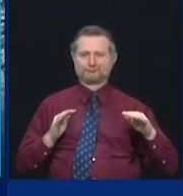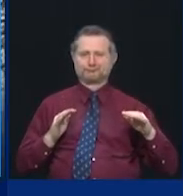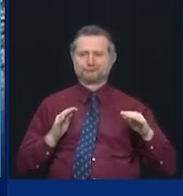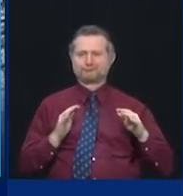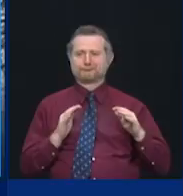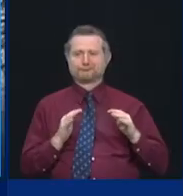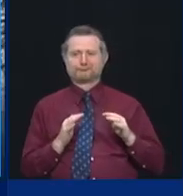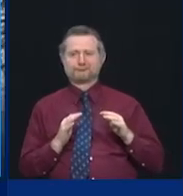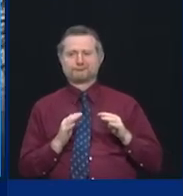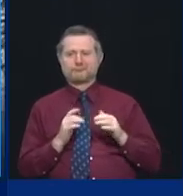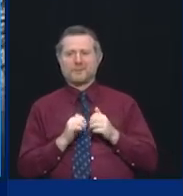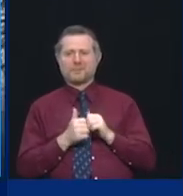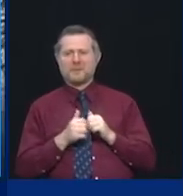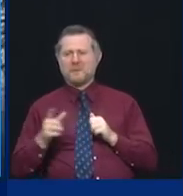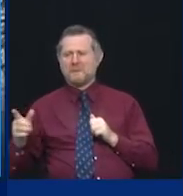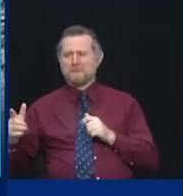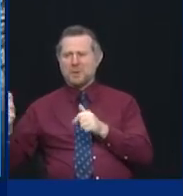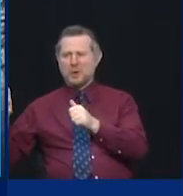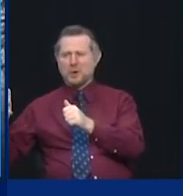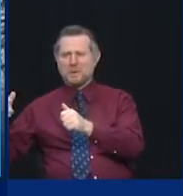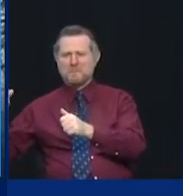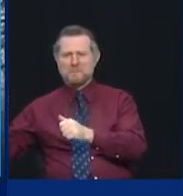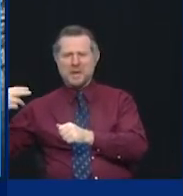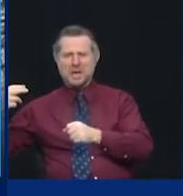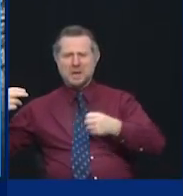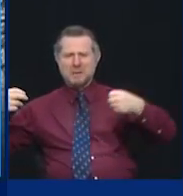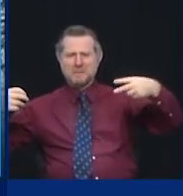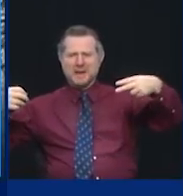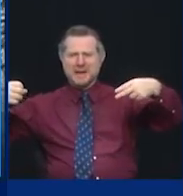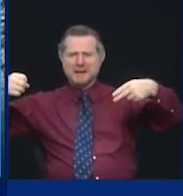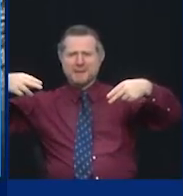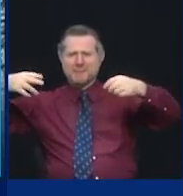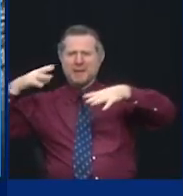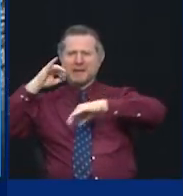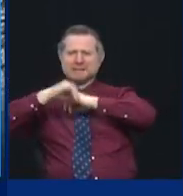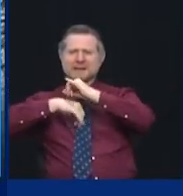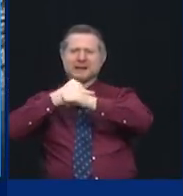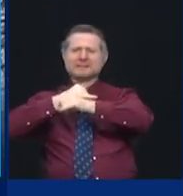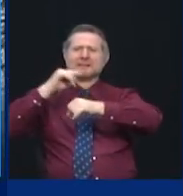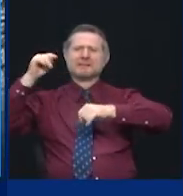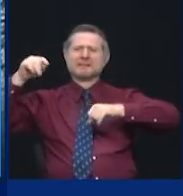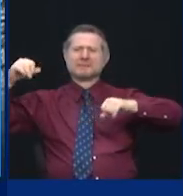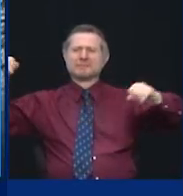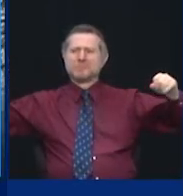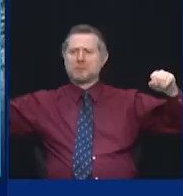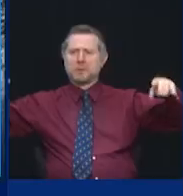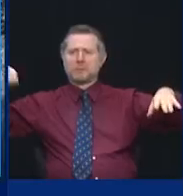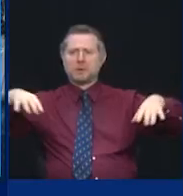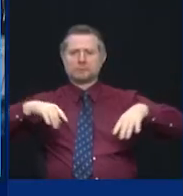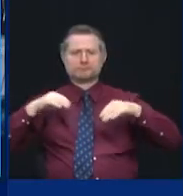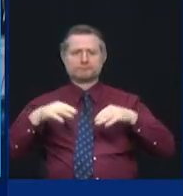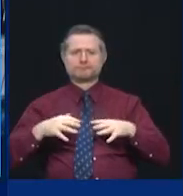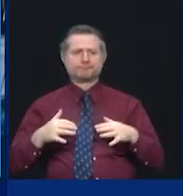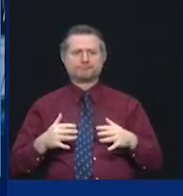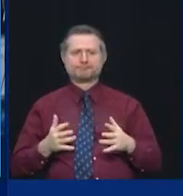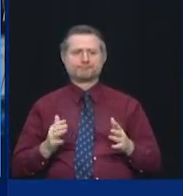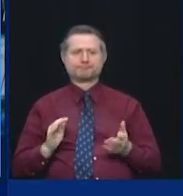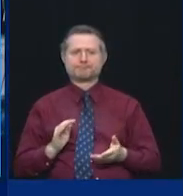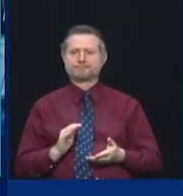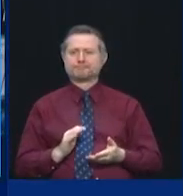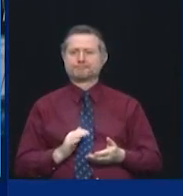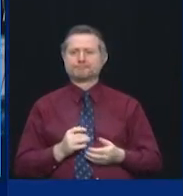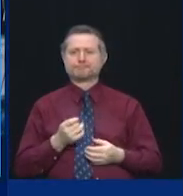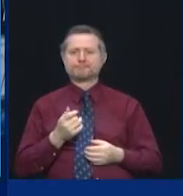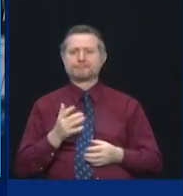compete with the really international and national shows. 17 convention centers across the